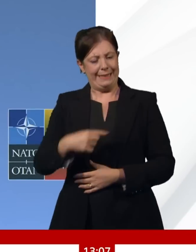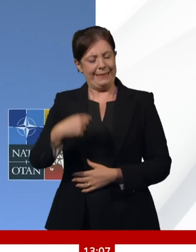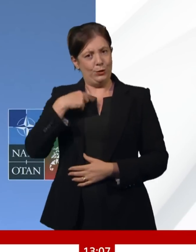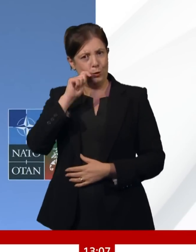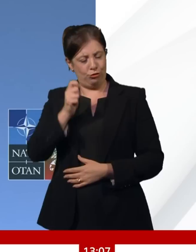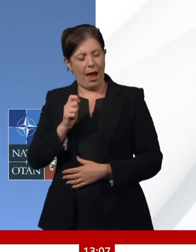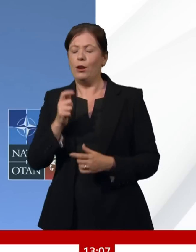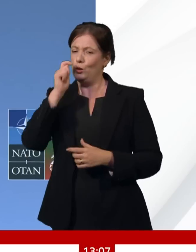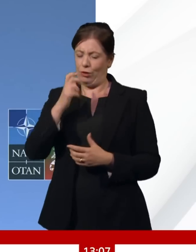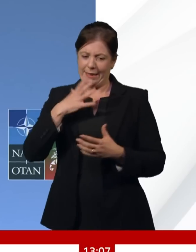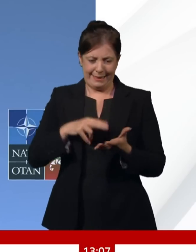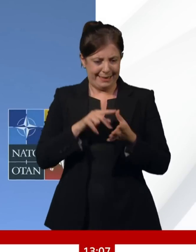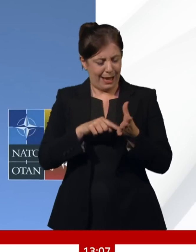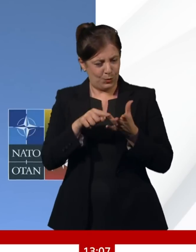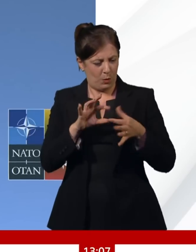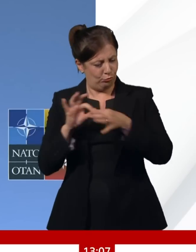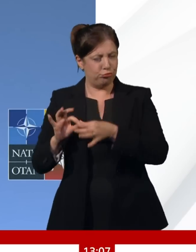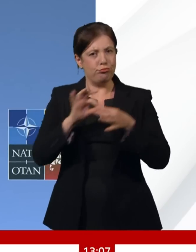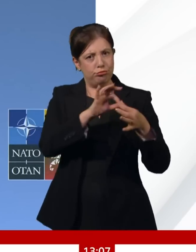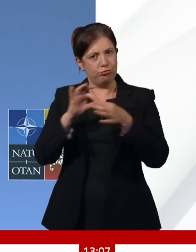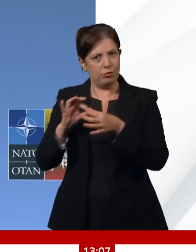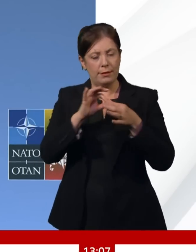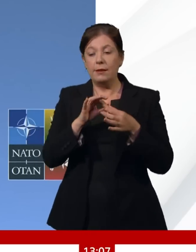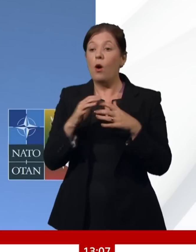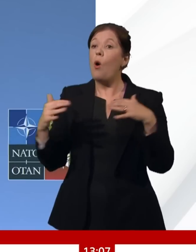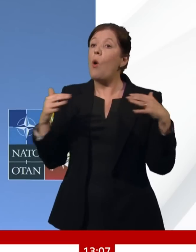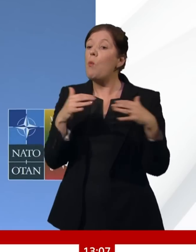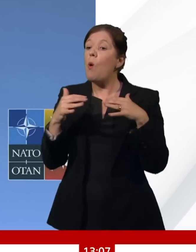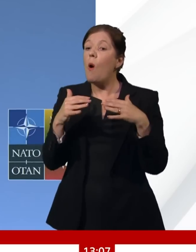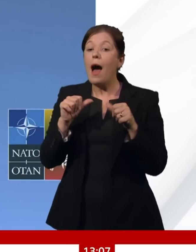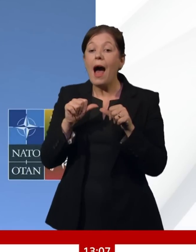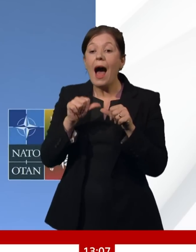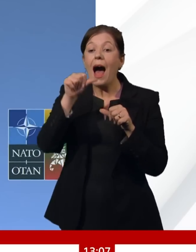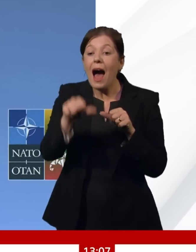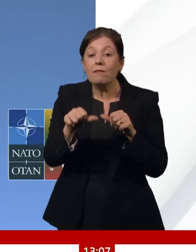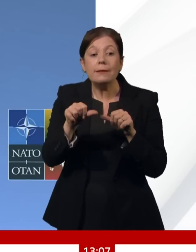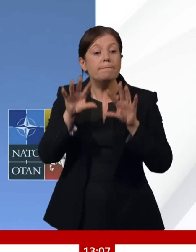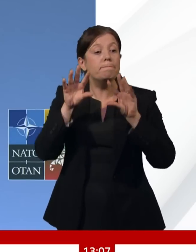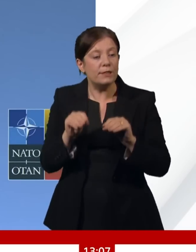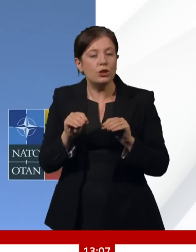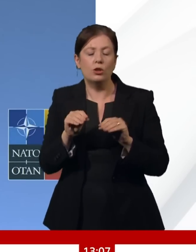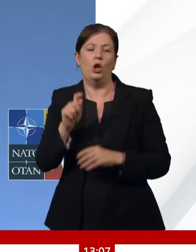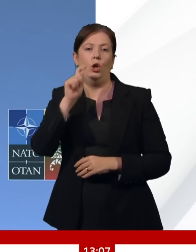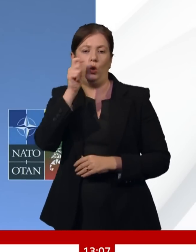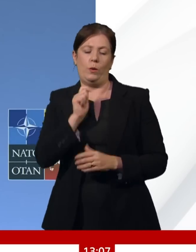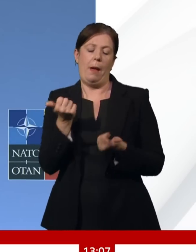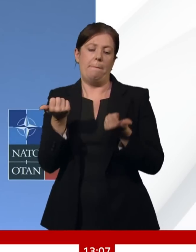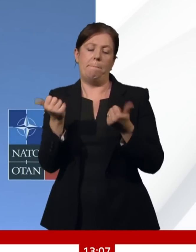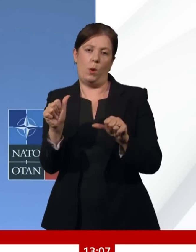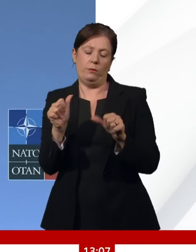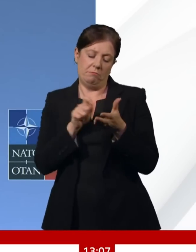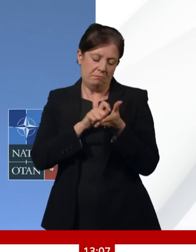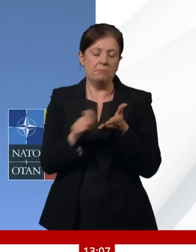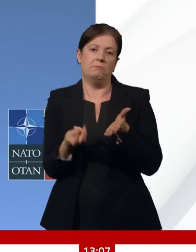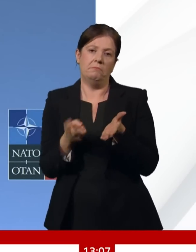fair. I am confident that after the war, Ukraine will be in NATO. We'll be doing